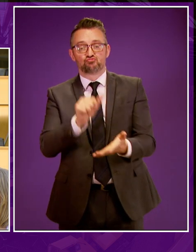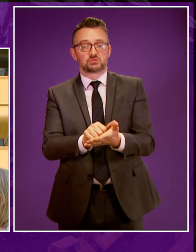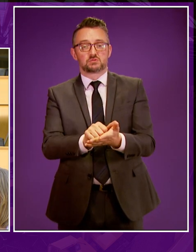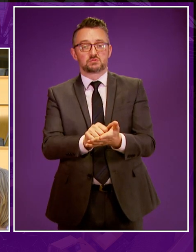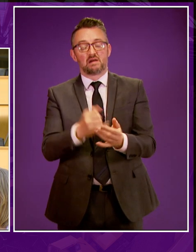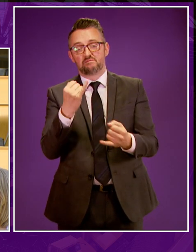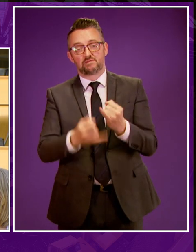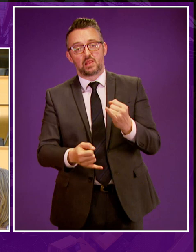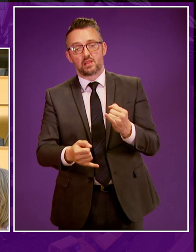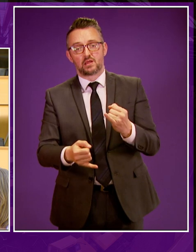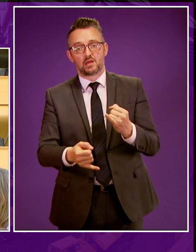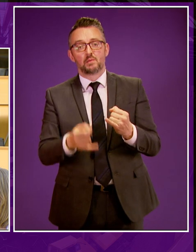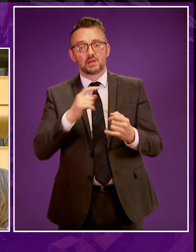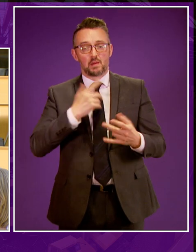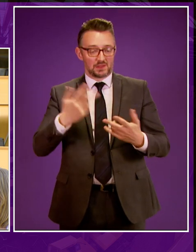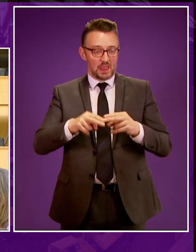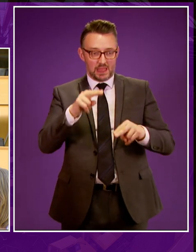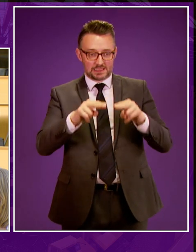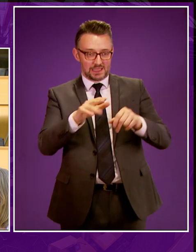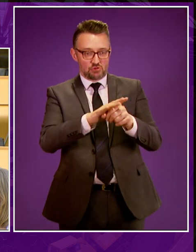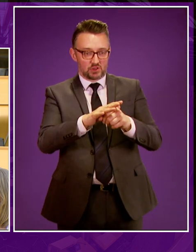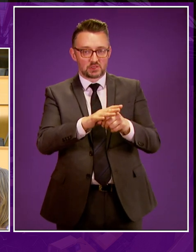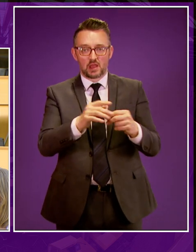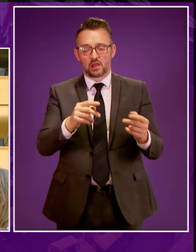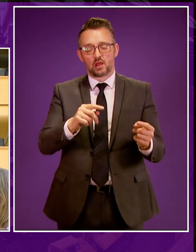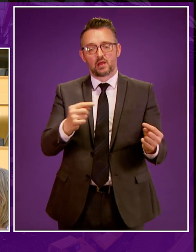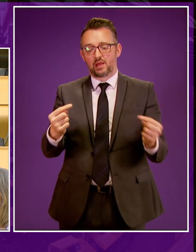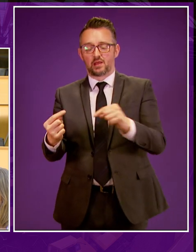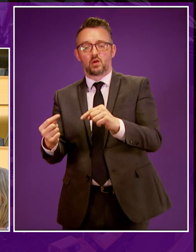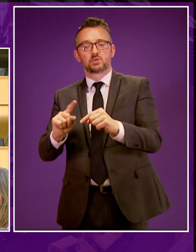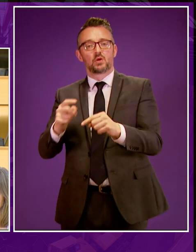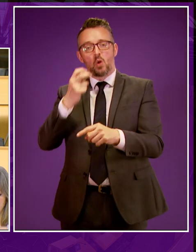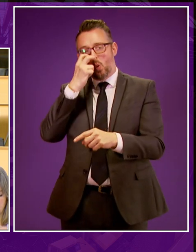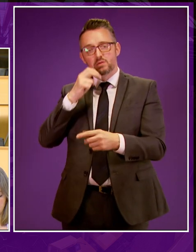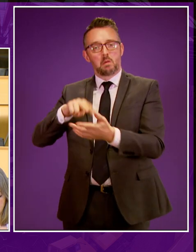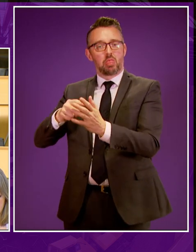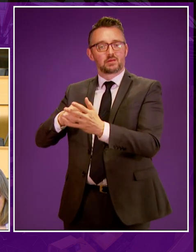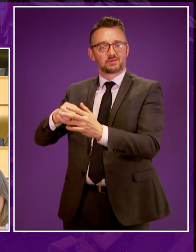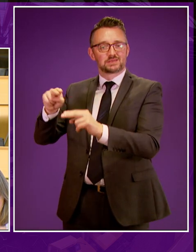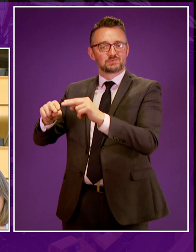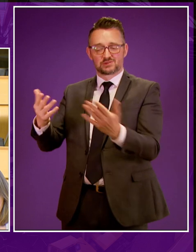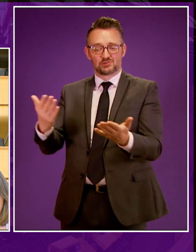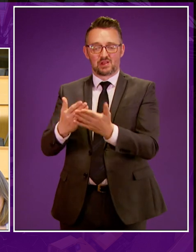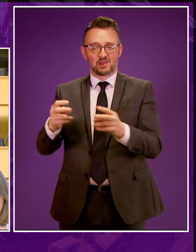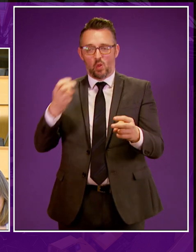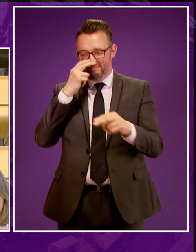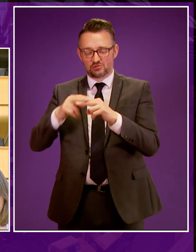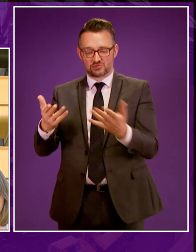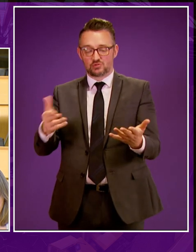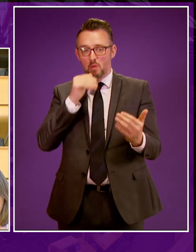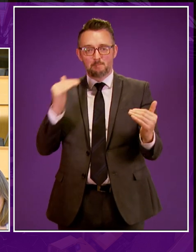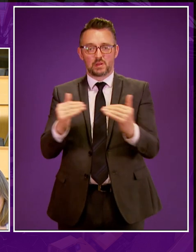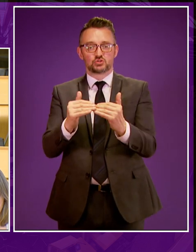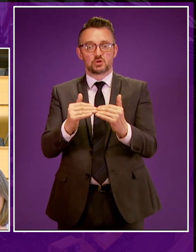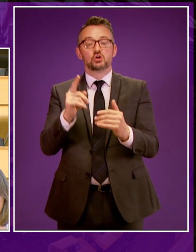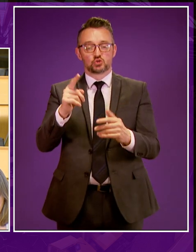strategic unconventional gas developments being assessed against old planning policies for gravel pits. So it was right that the Scottish Government